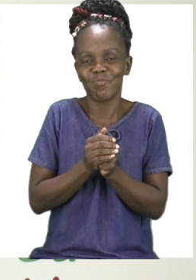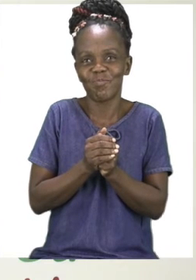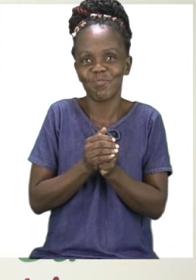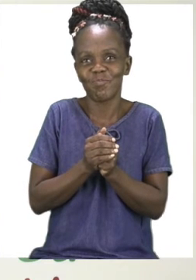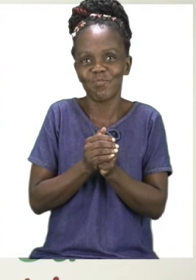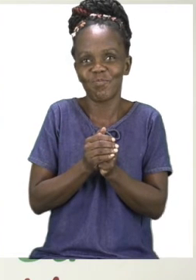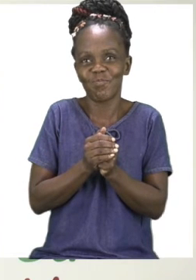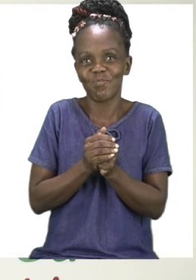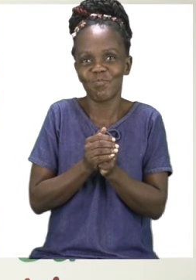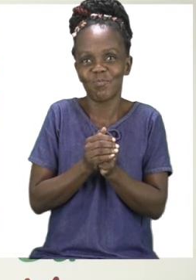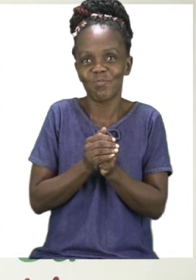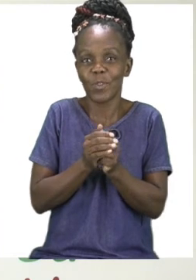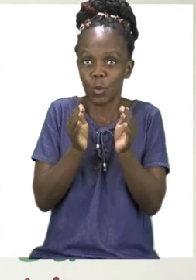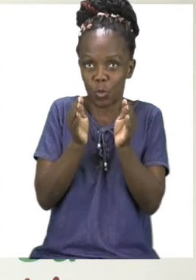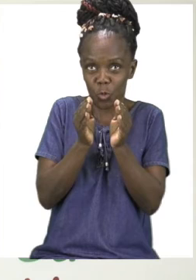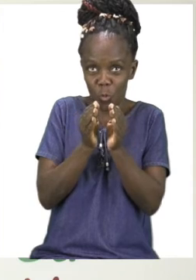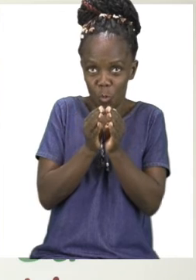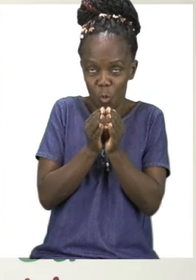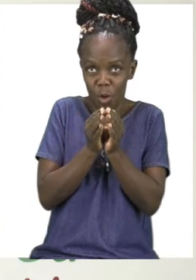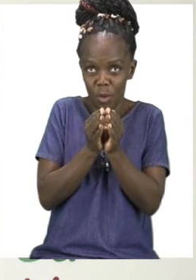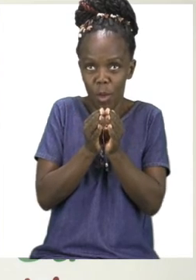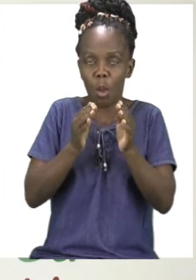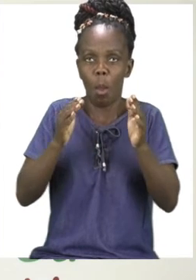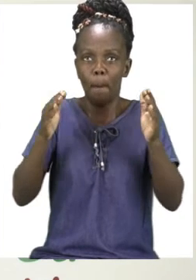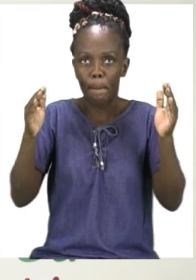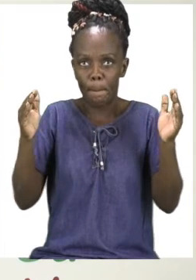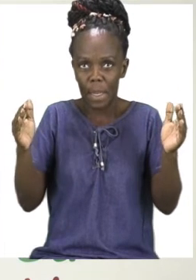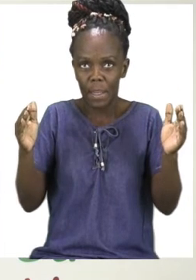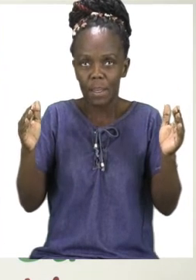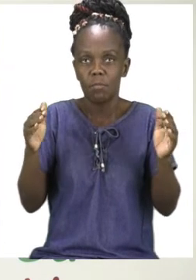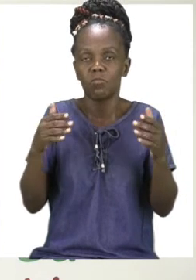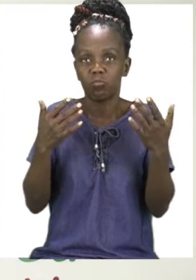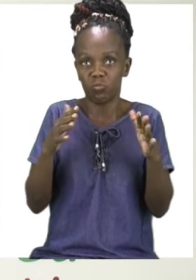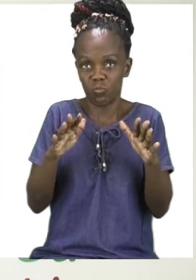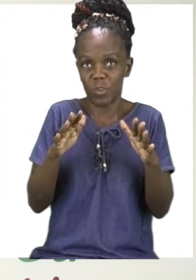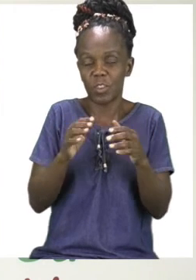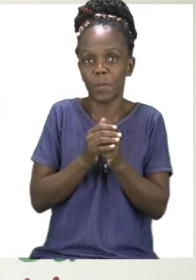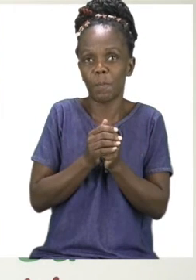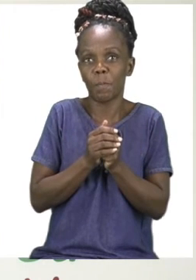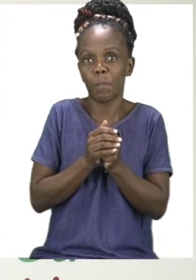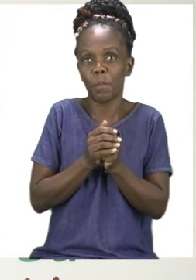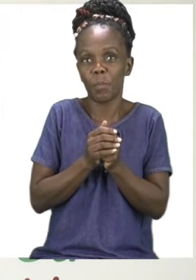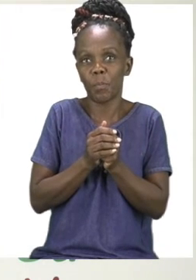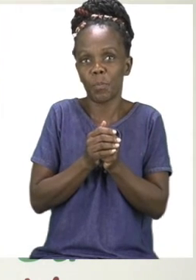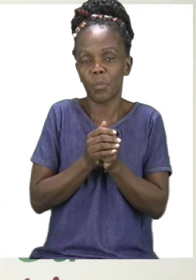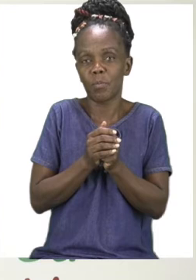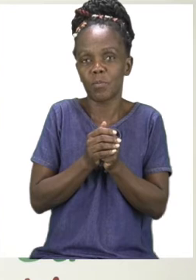small and big. Let us say small